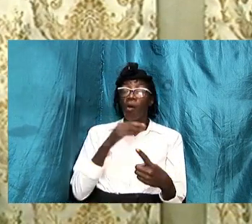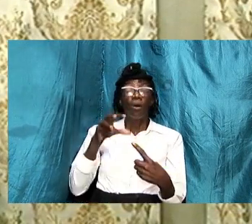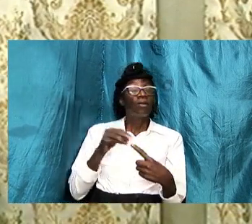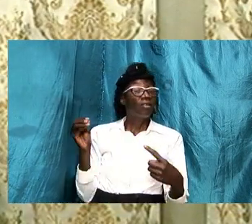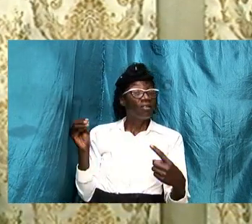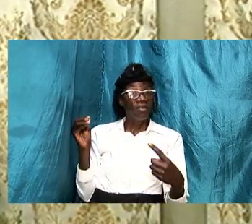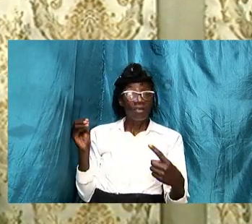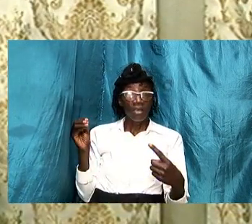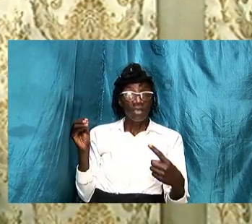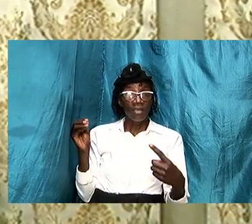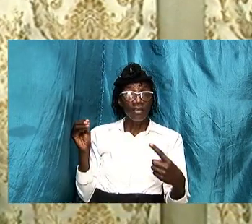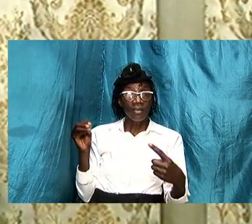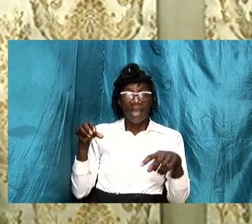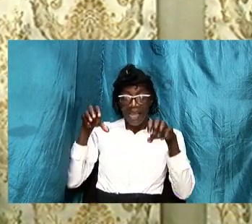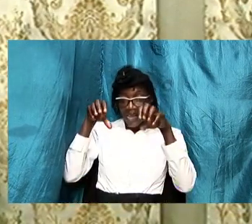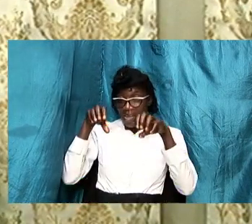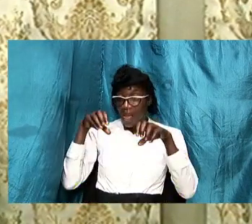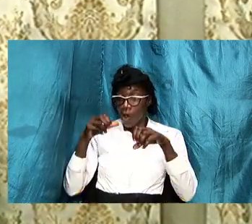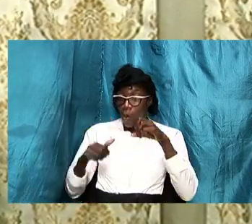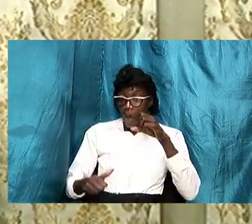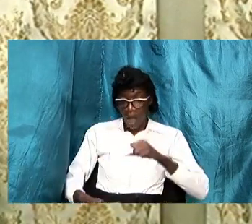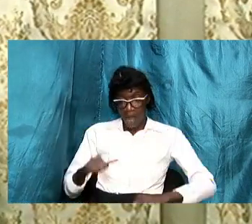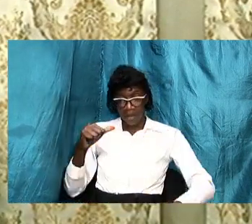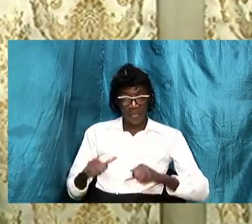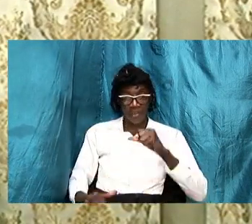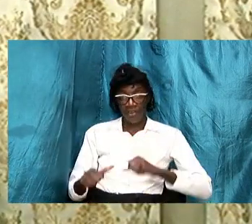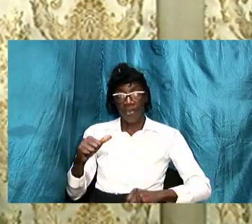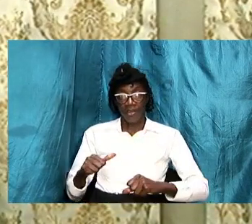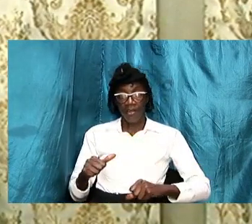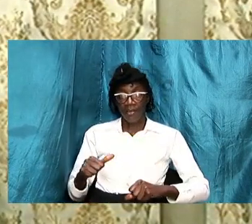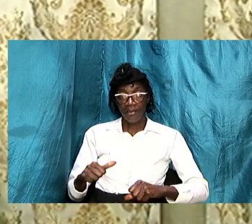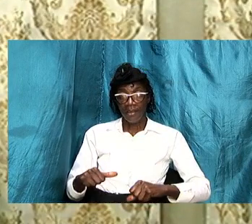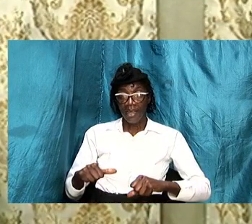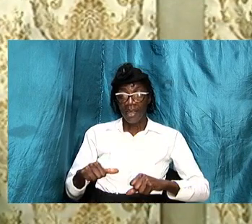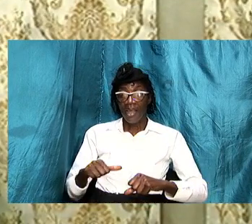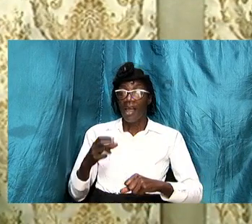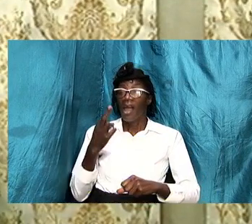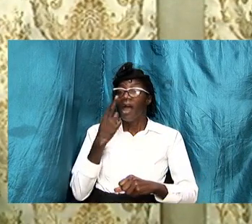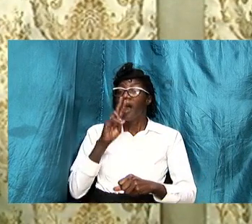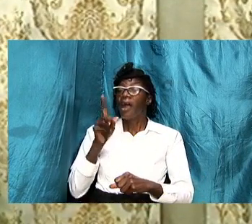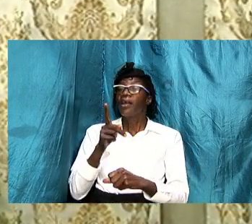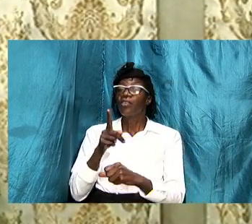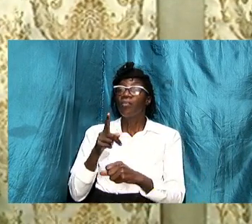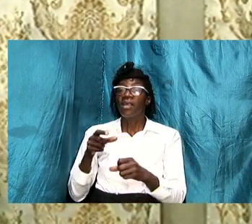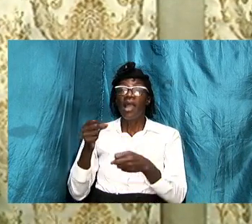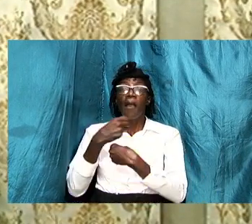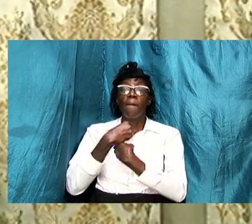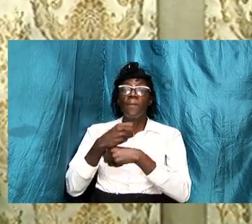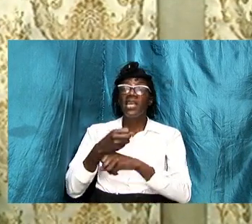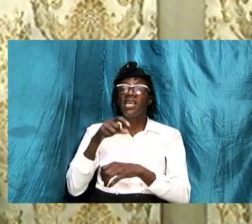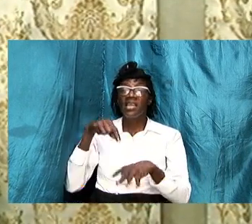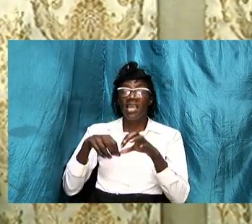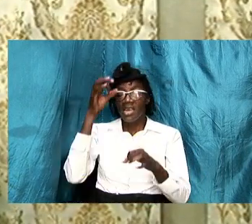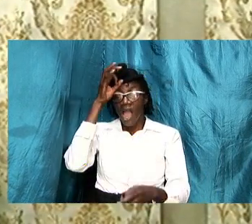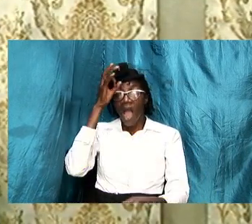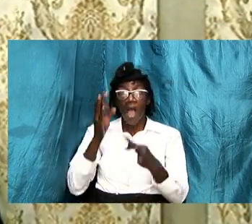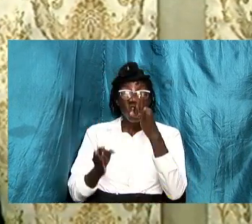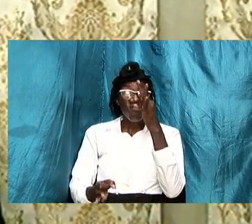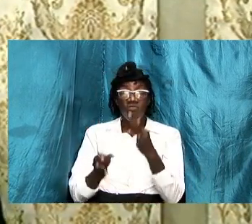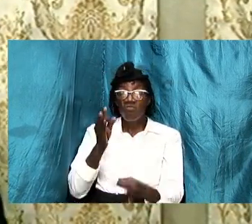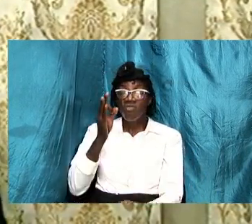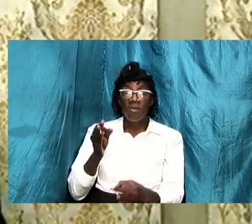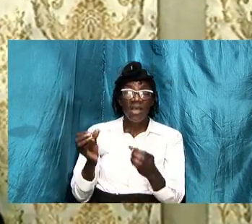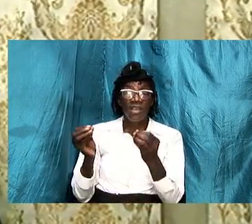and our actions are to be made in agreement with